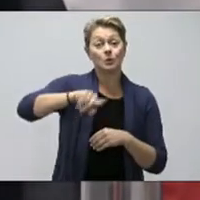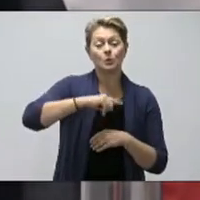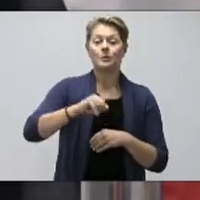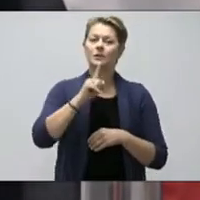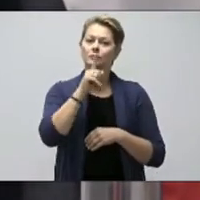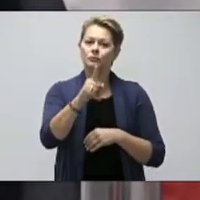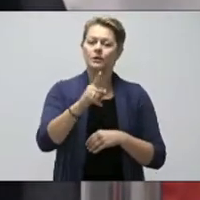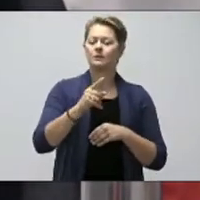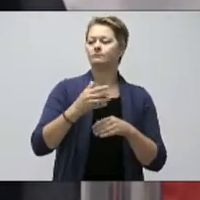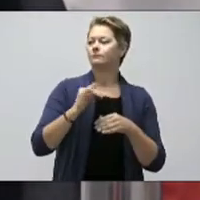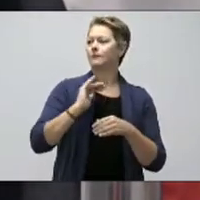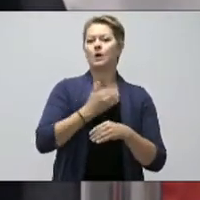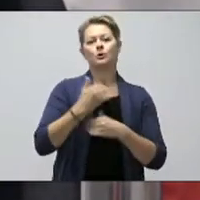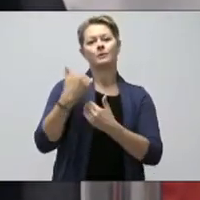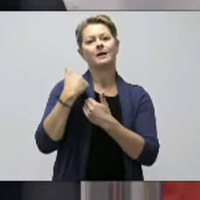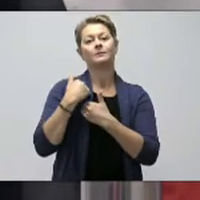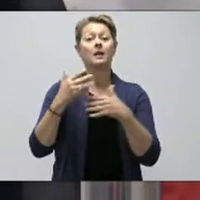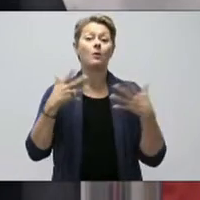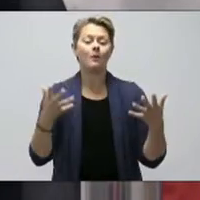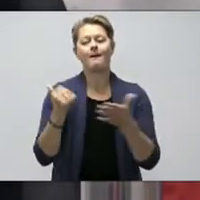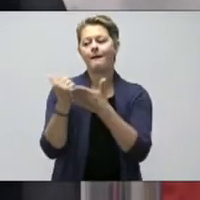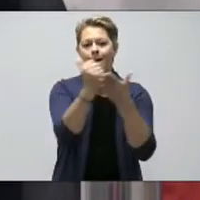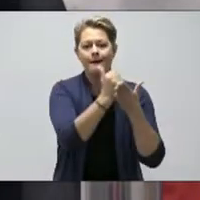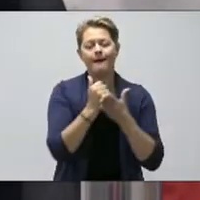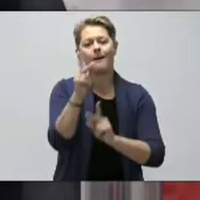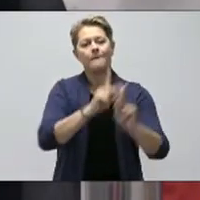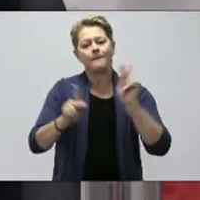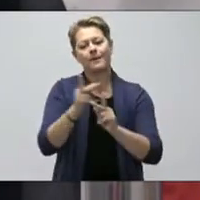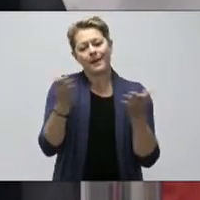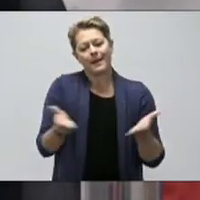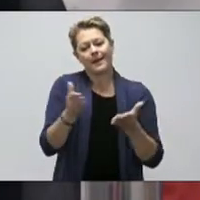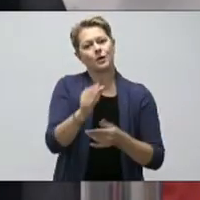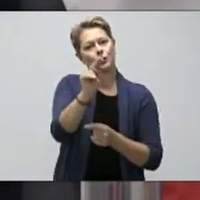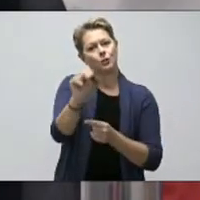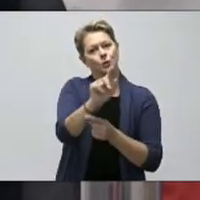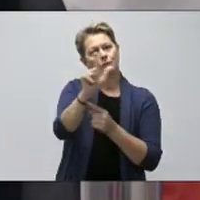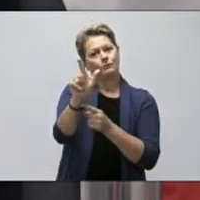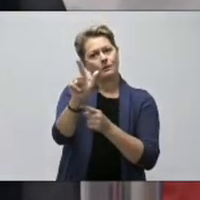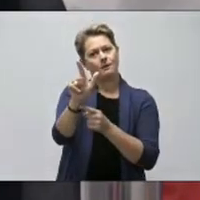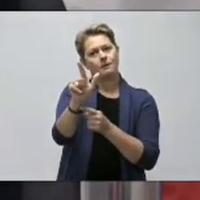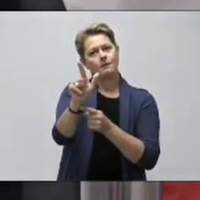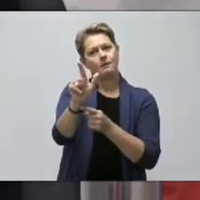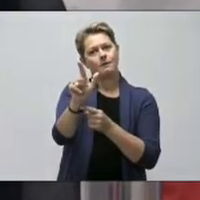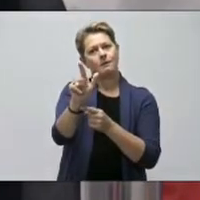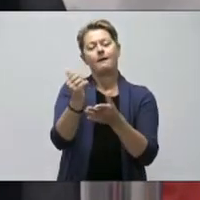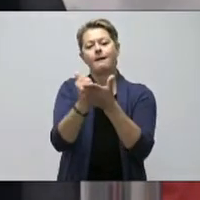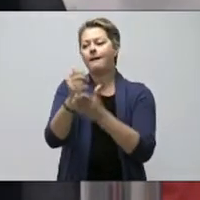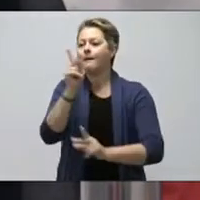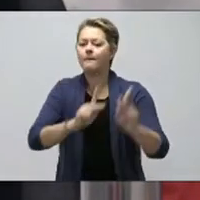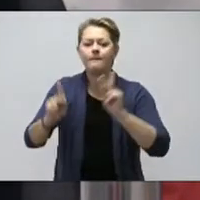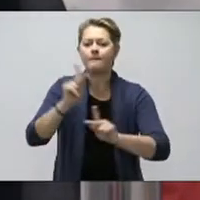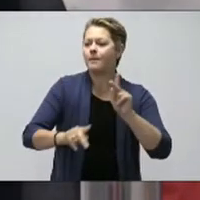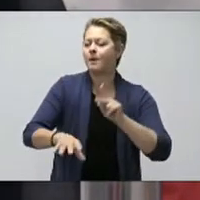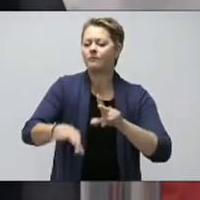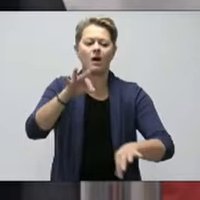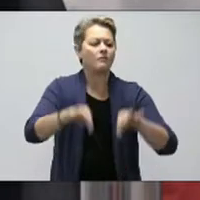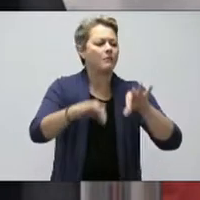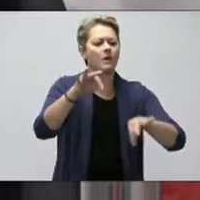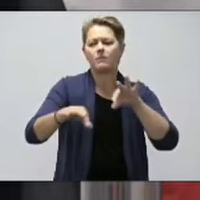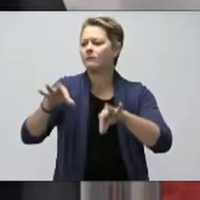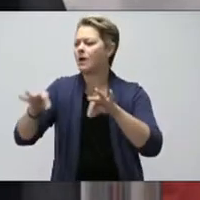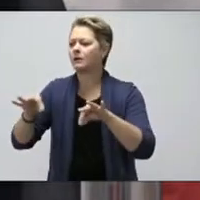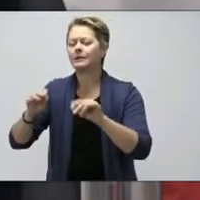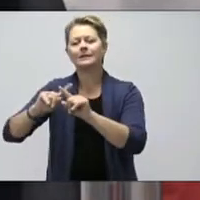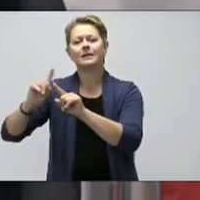experience for residents in the province and to make it easier for everyone to find the answers they're looking for. Over the past several